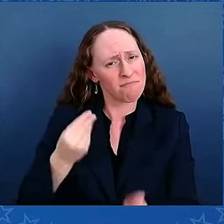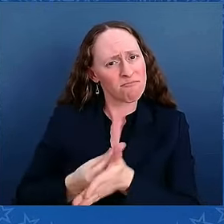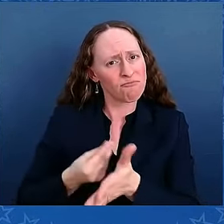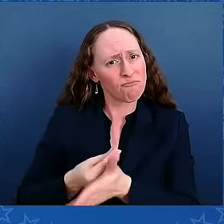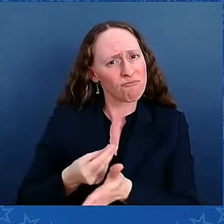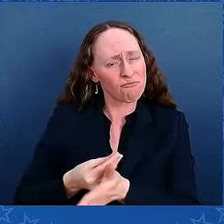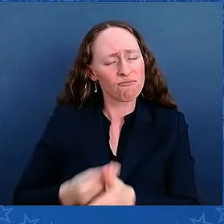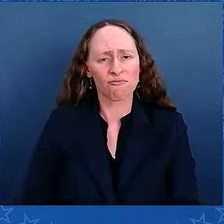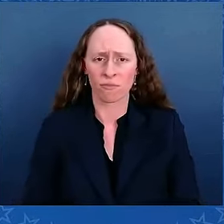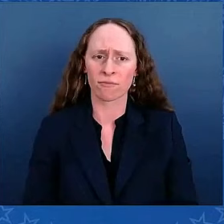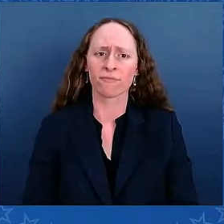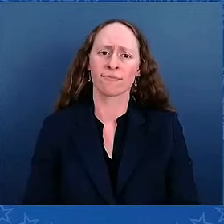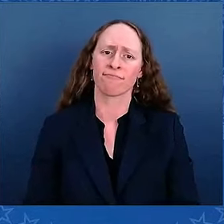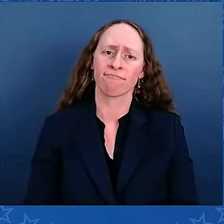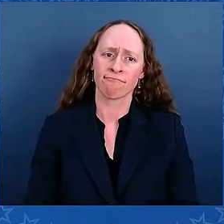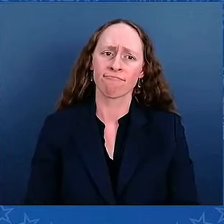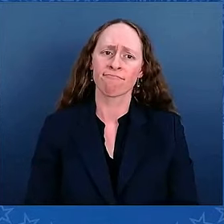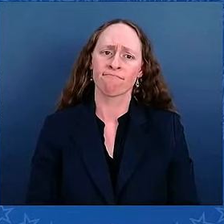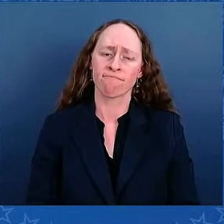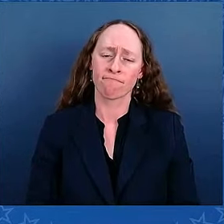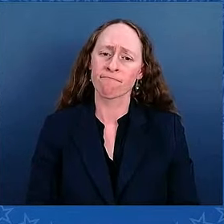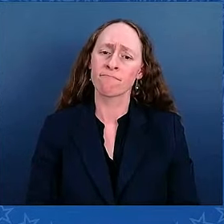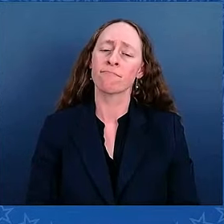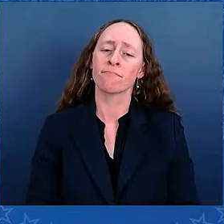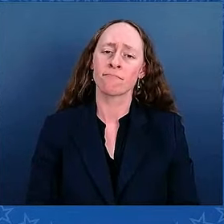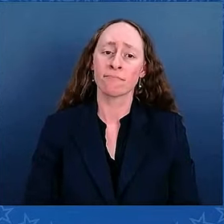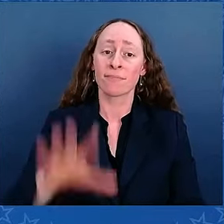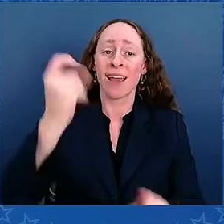Which I did have to pay taxes on, but that wasn't too bad.